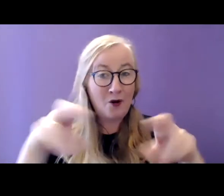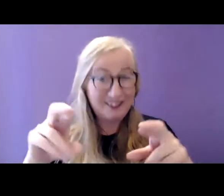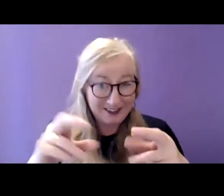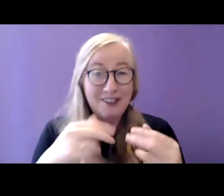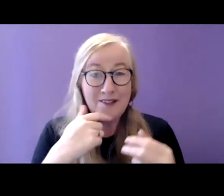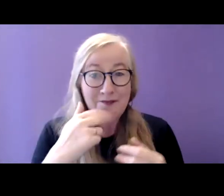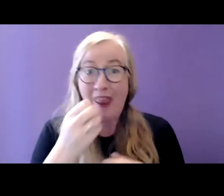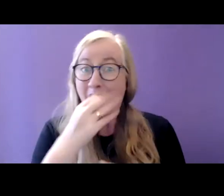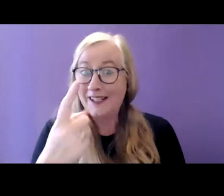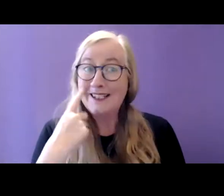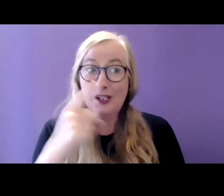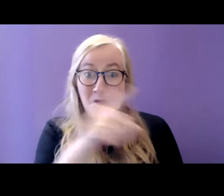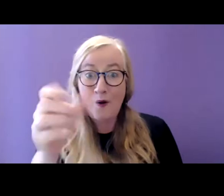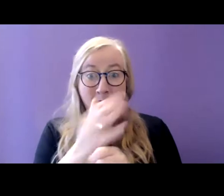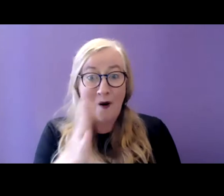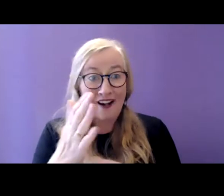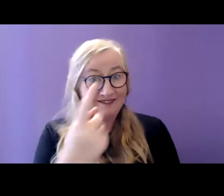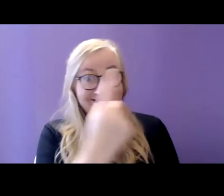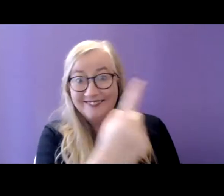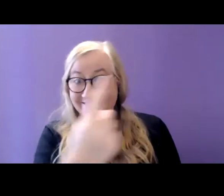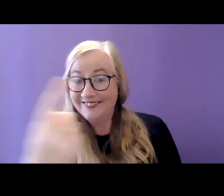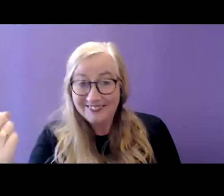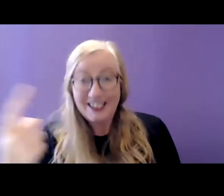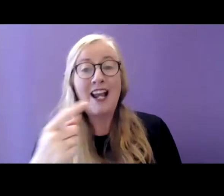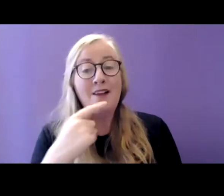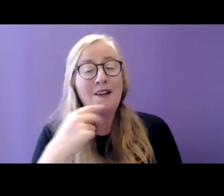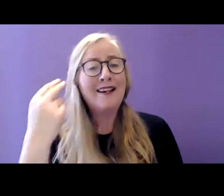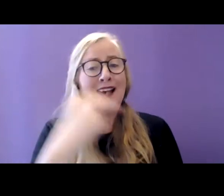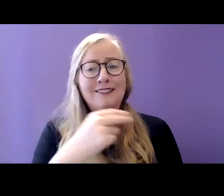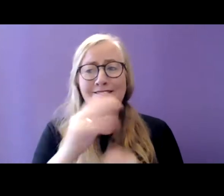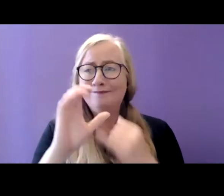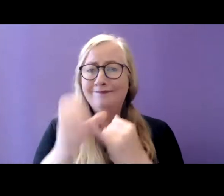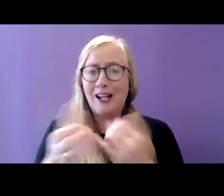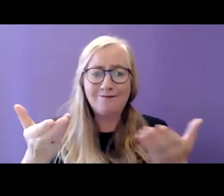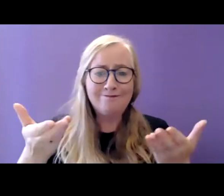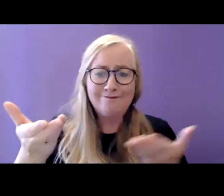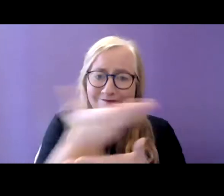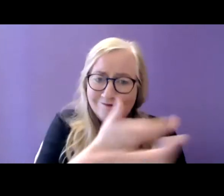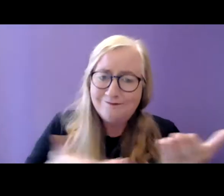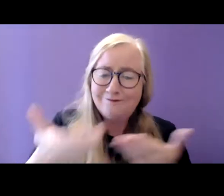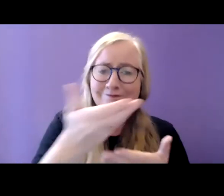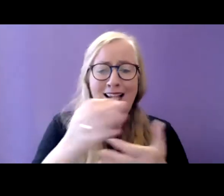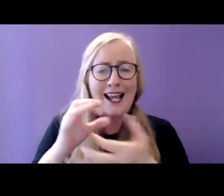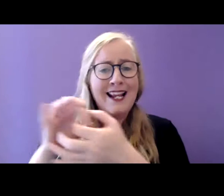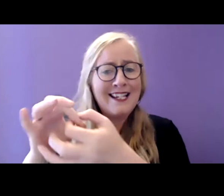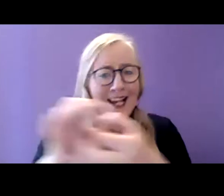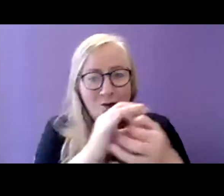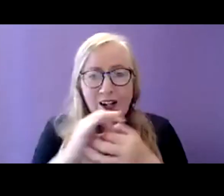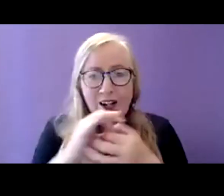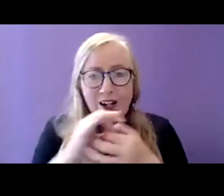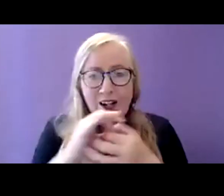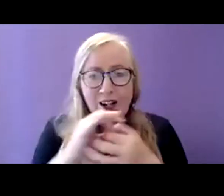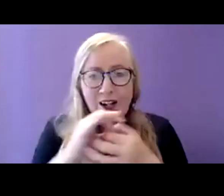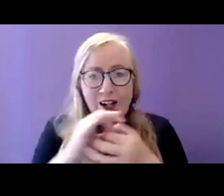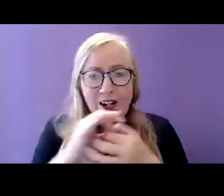everybody in person and have a nice opportunity to network and chat after the presentations but I